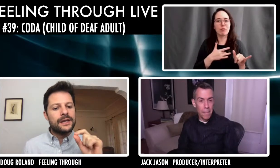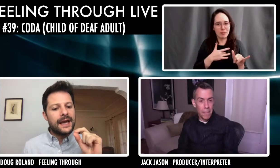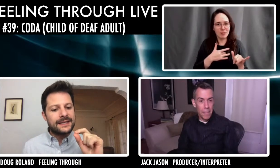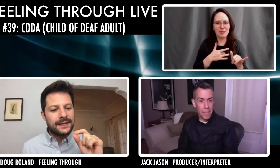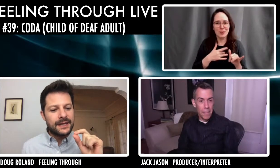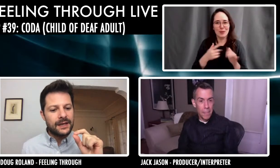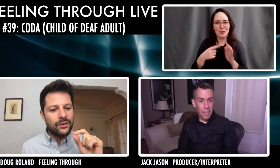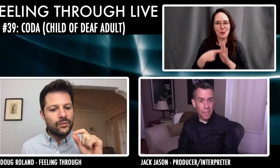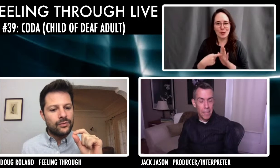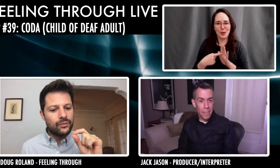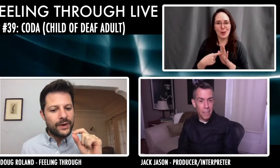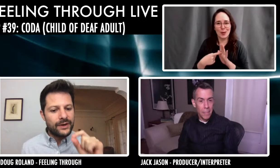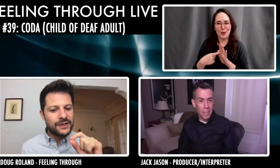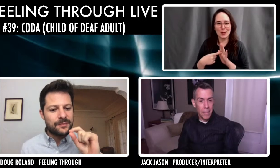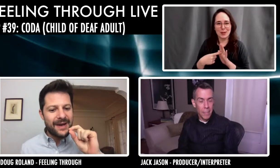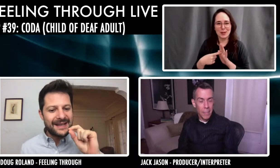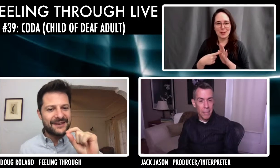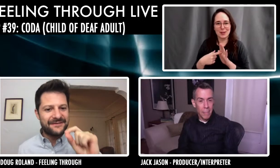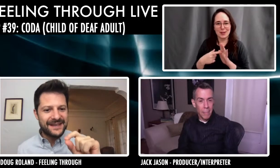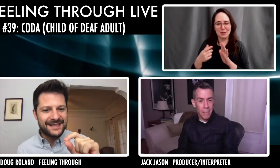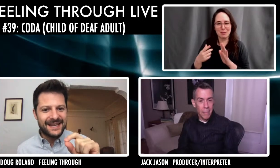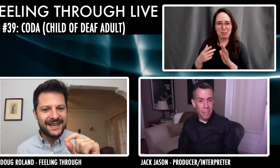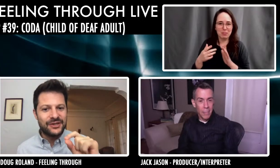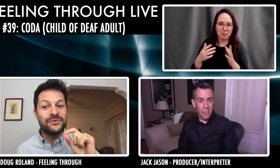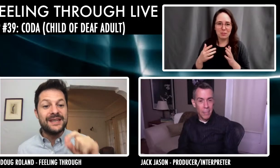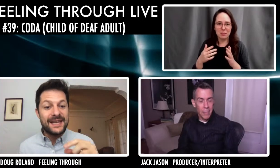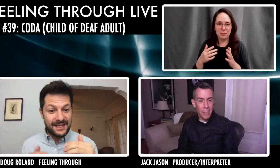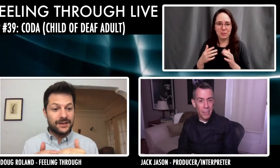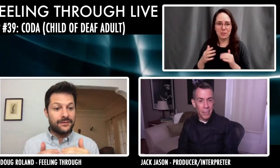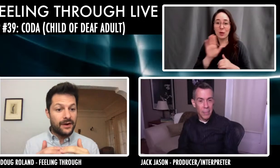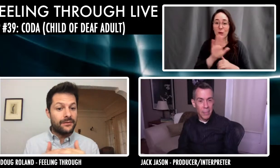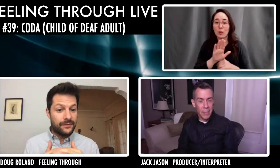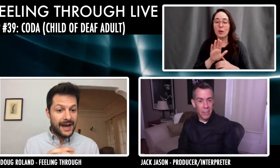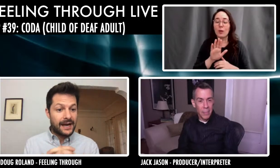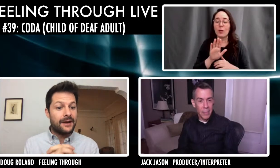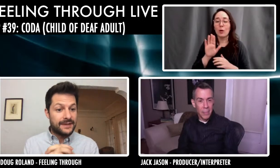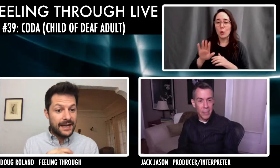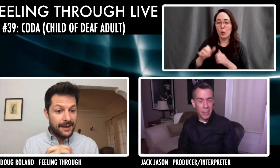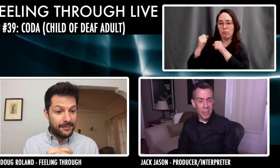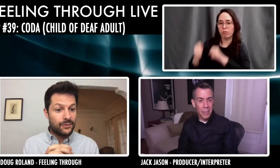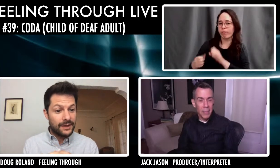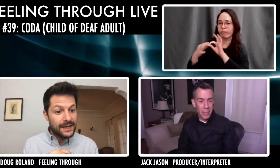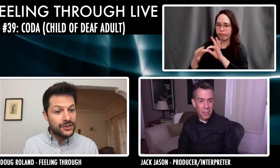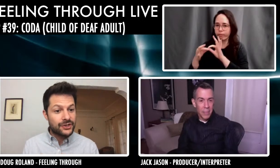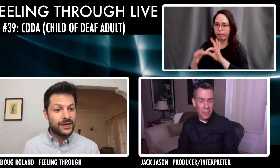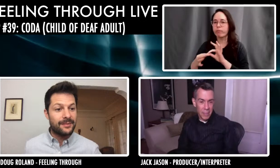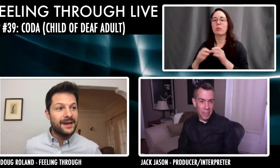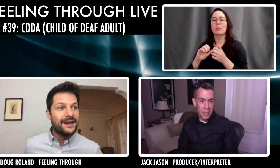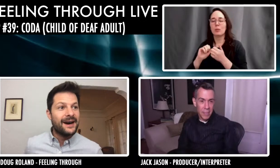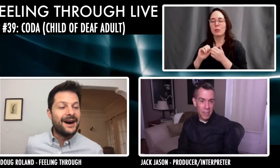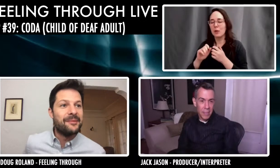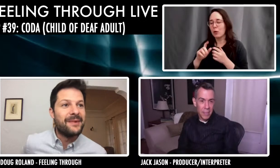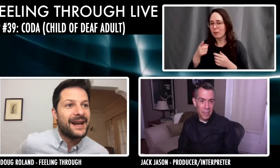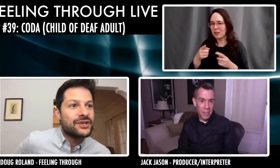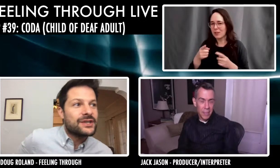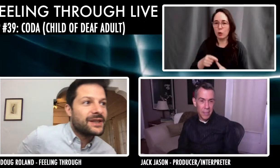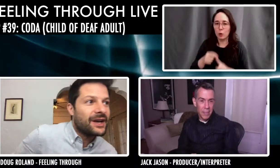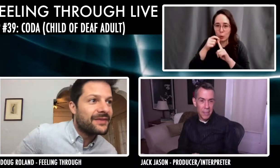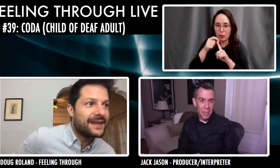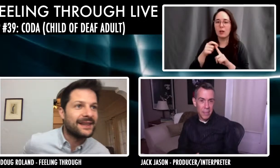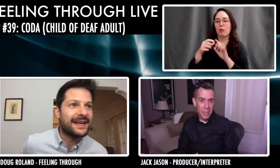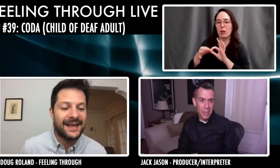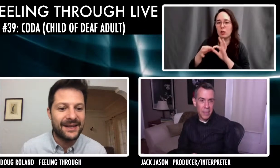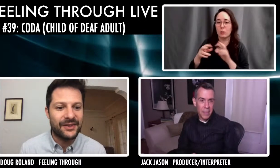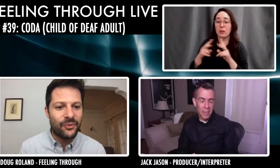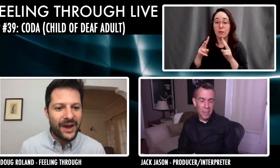gets at the real specificity and uniqueness of, of that kind of dynamic and relationship. Um, and I just